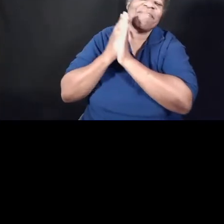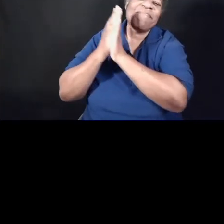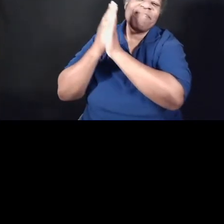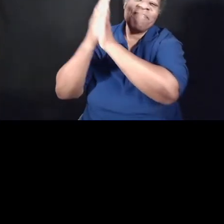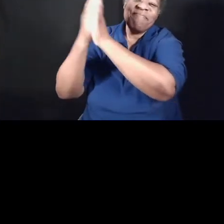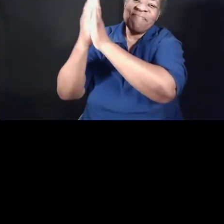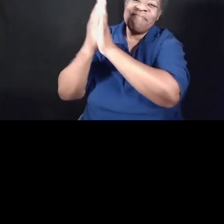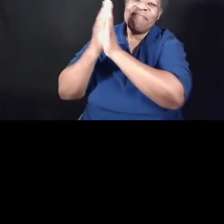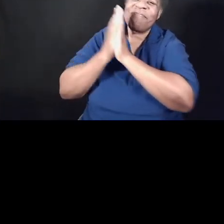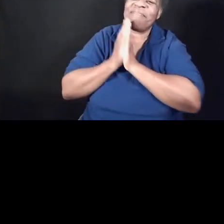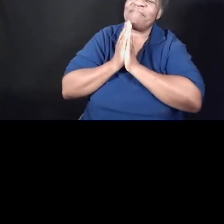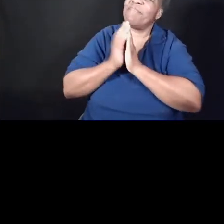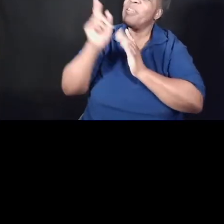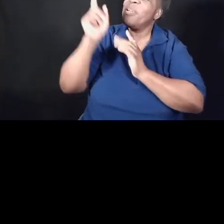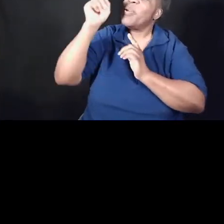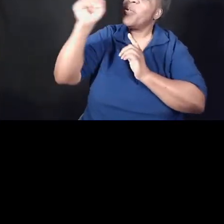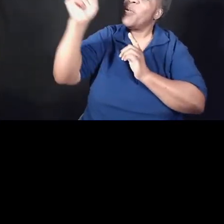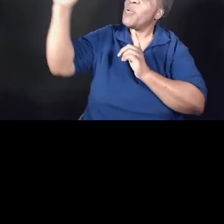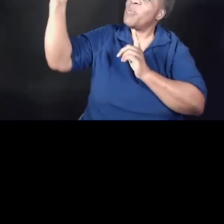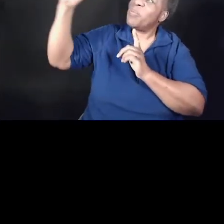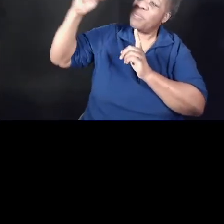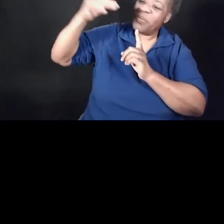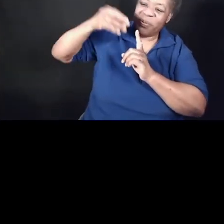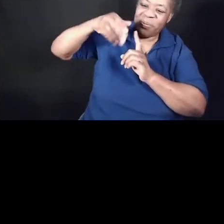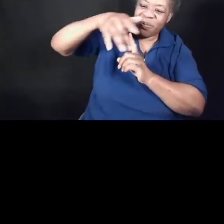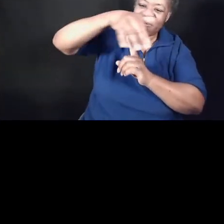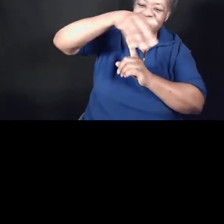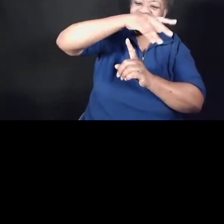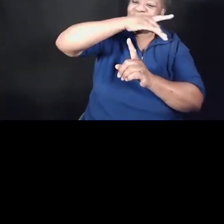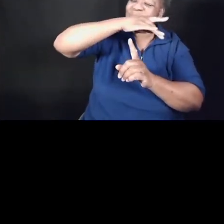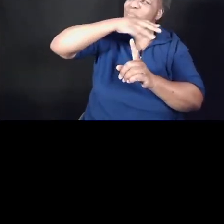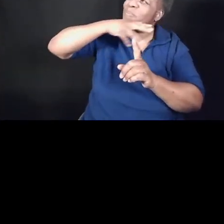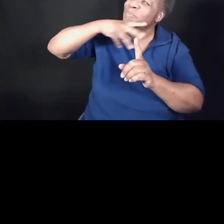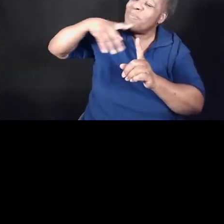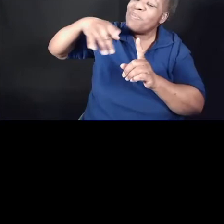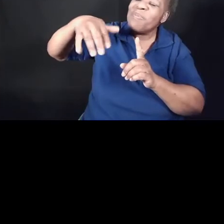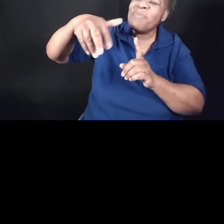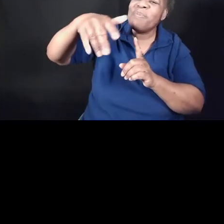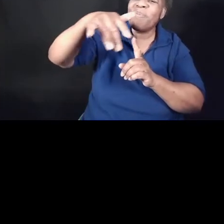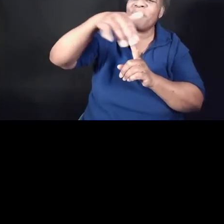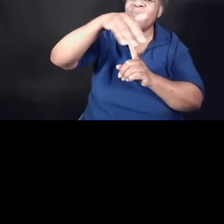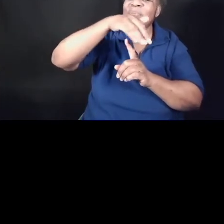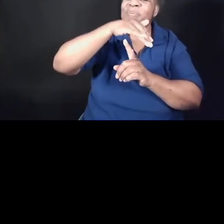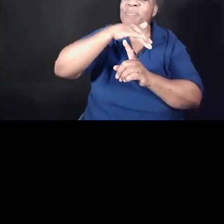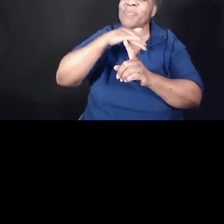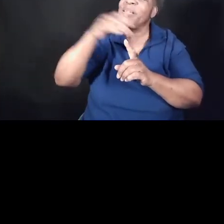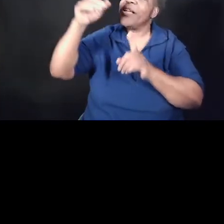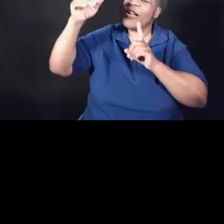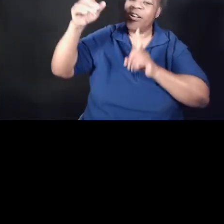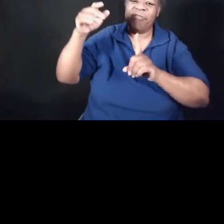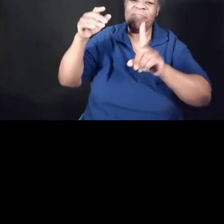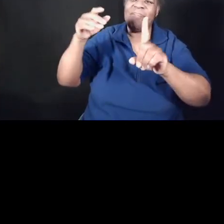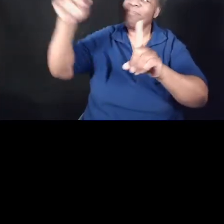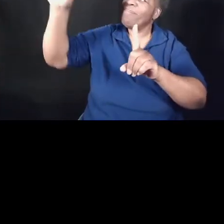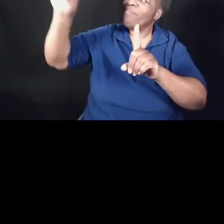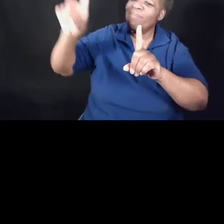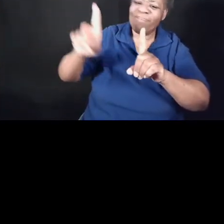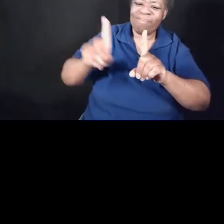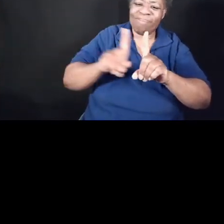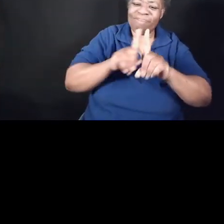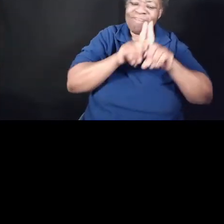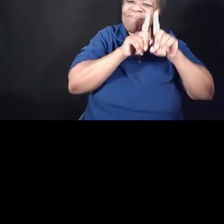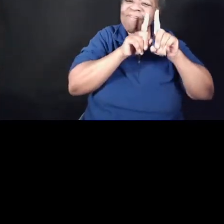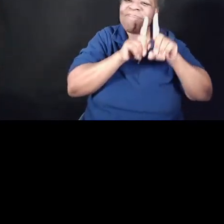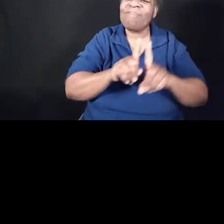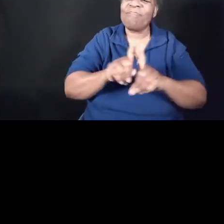I'm surrounded everywhere that I go. I will walk with you. You walk with me,